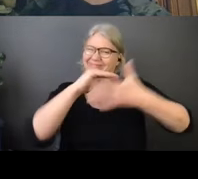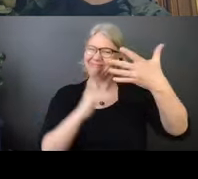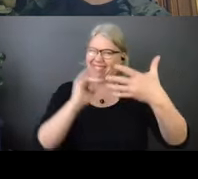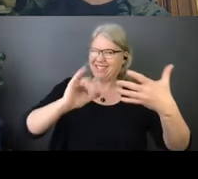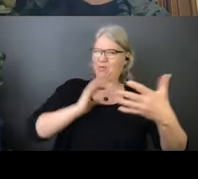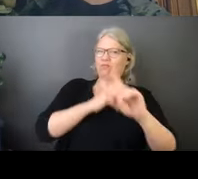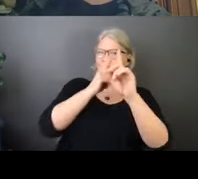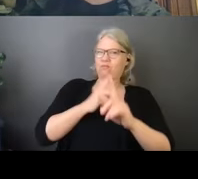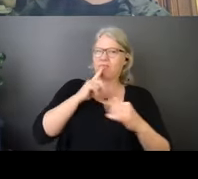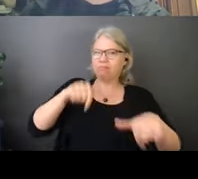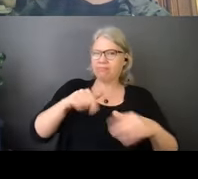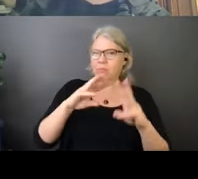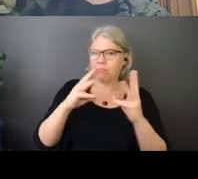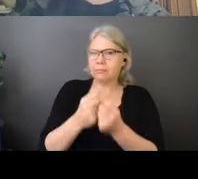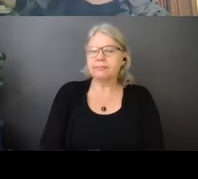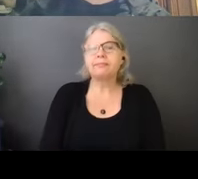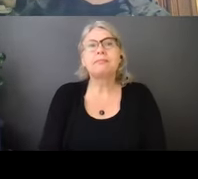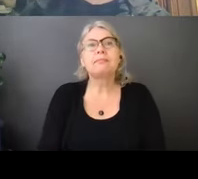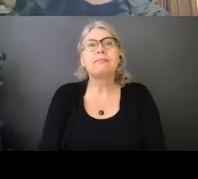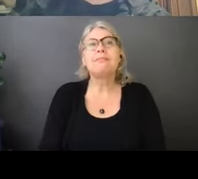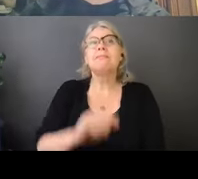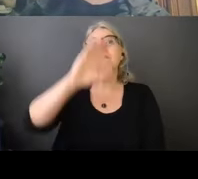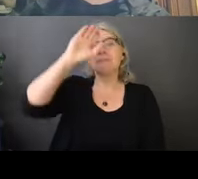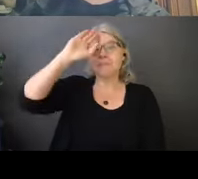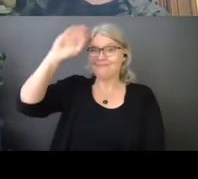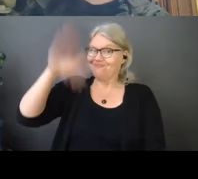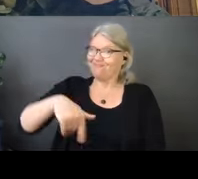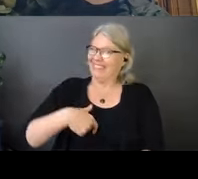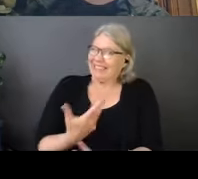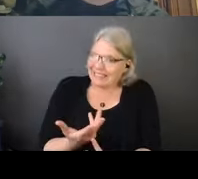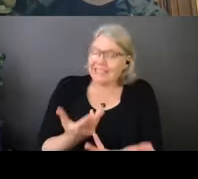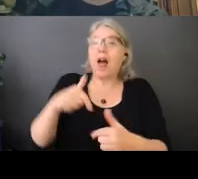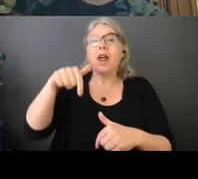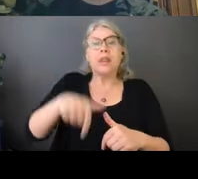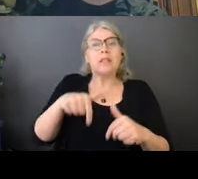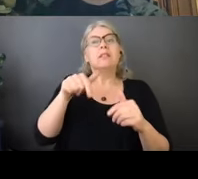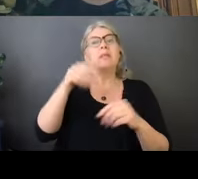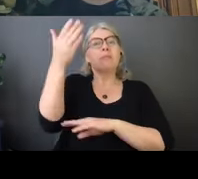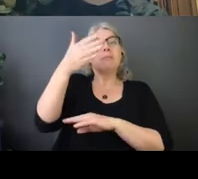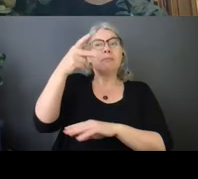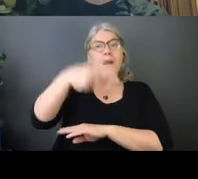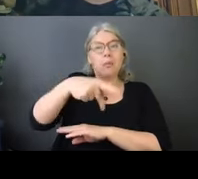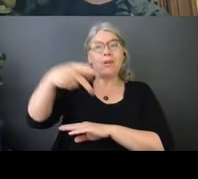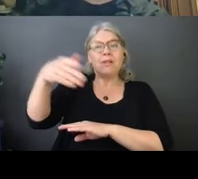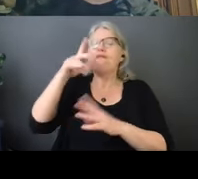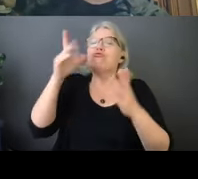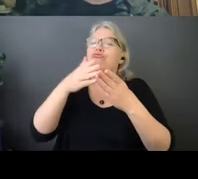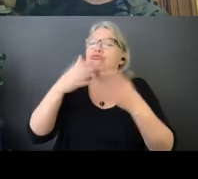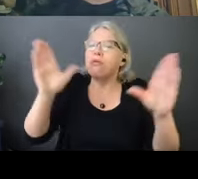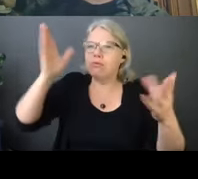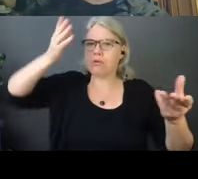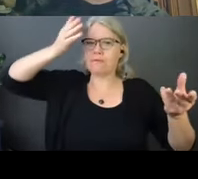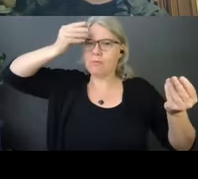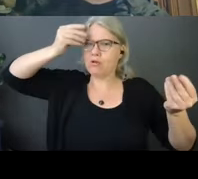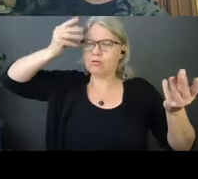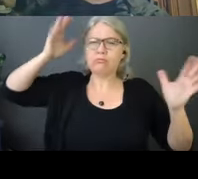So a workshop disclaimer. This PowerPoint presentation is for general information purposes only.